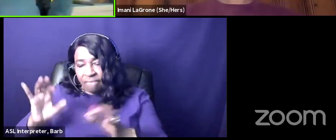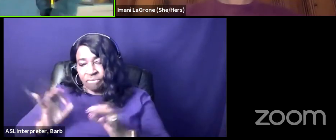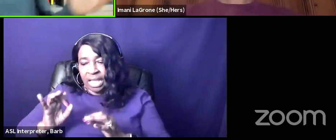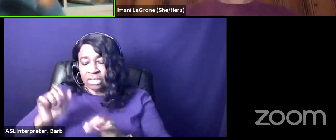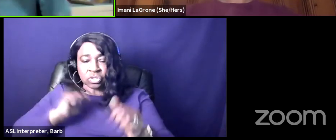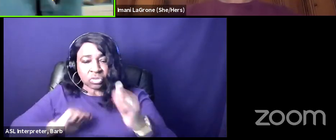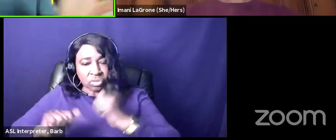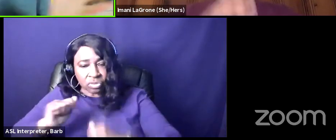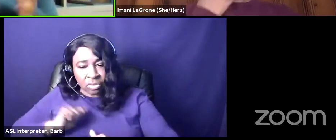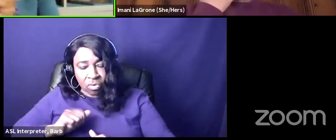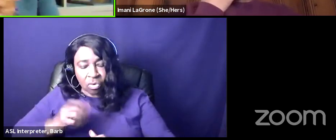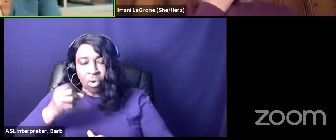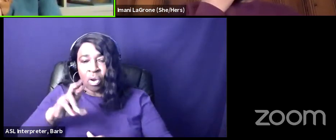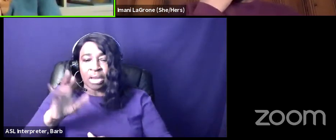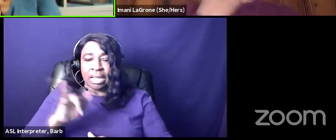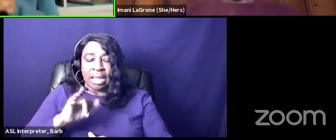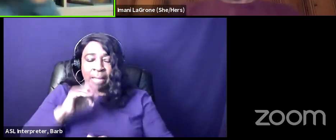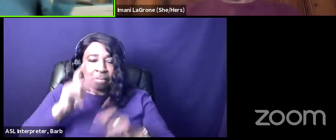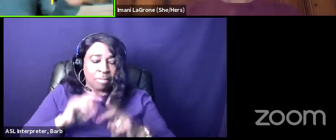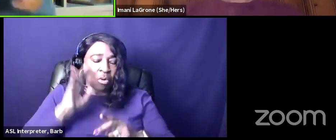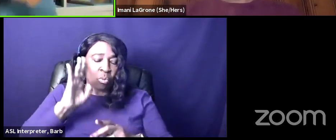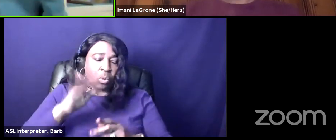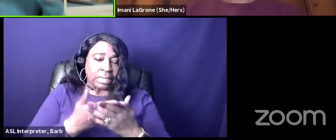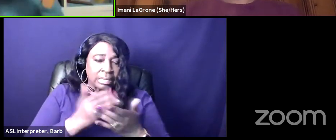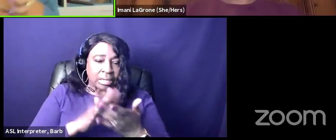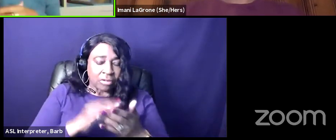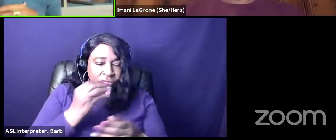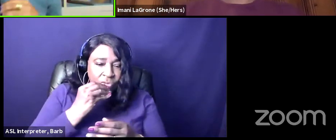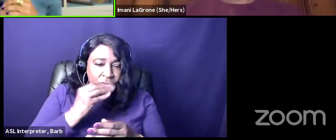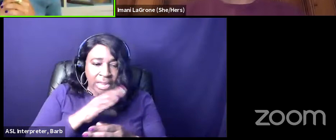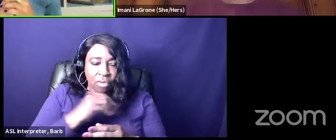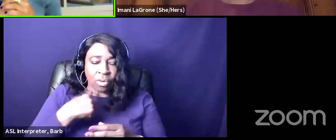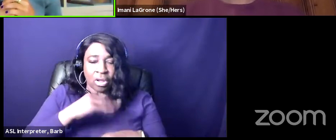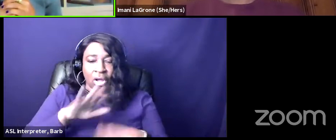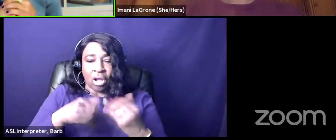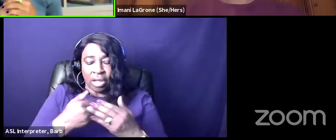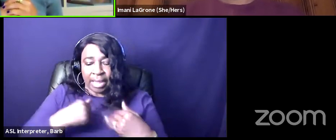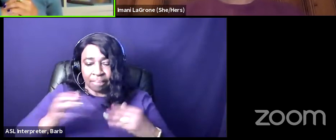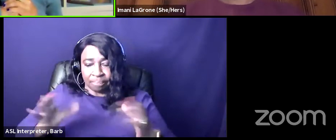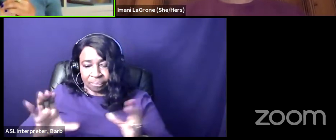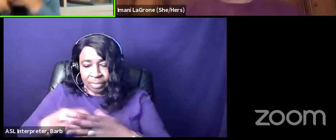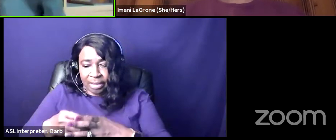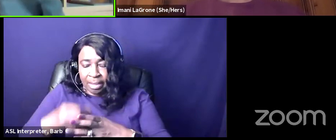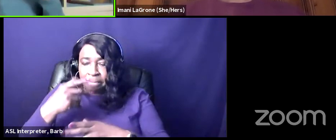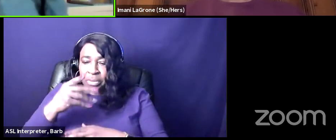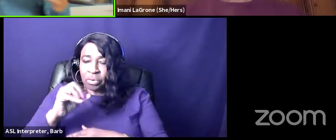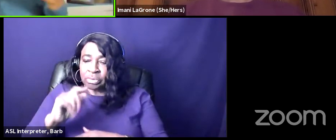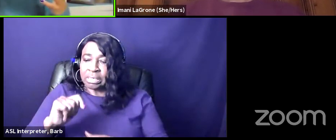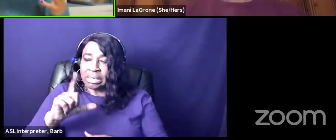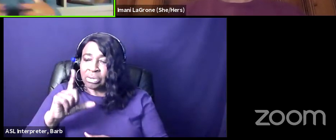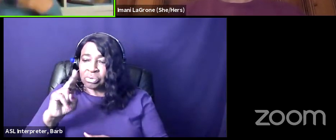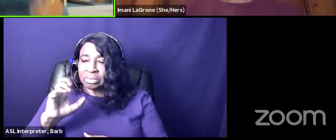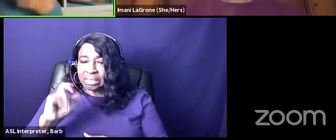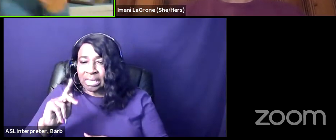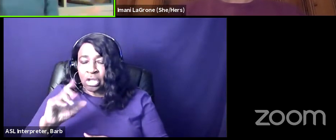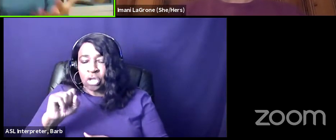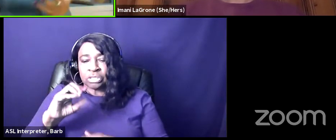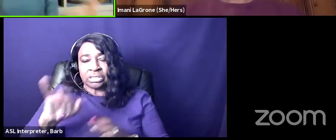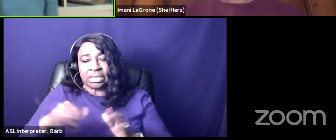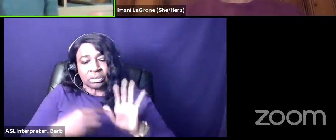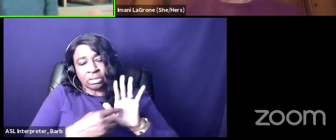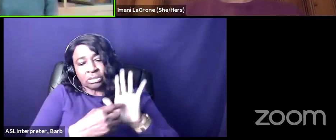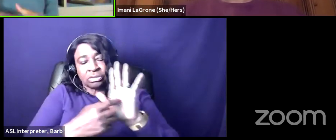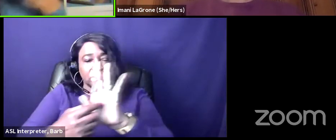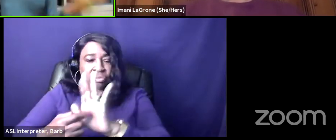you know people would cook food and like we'd all have you know collective potlucks and things like that so to just showcase their